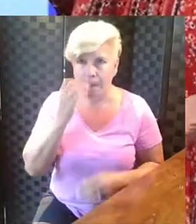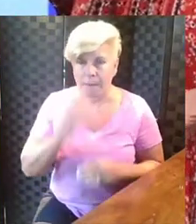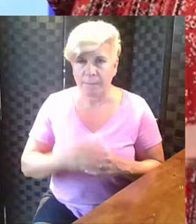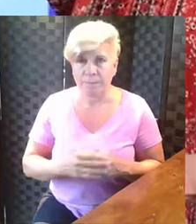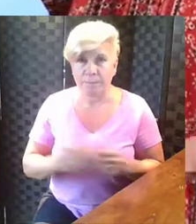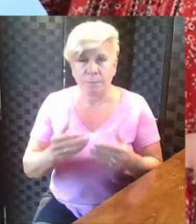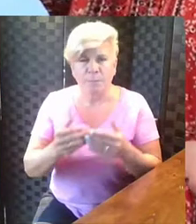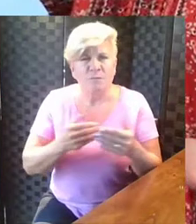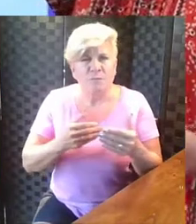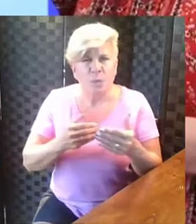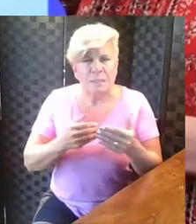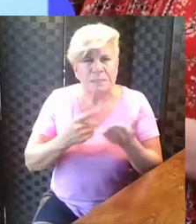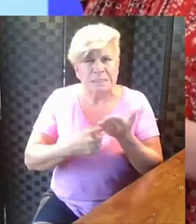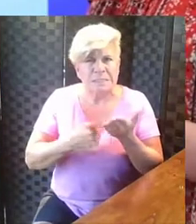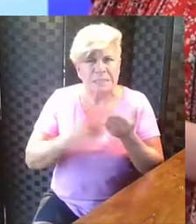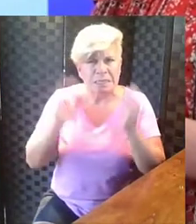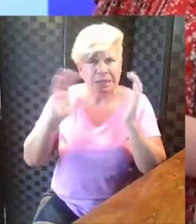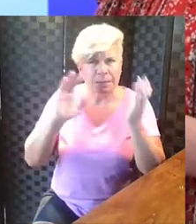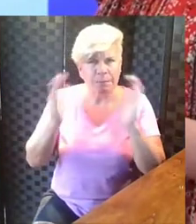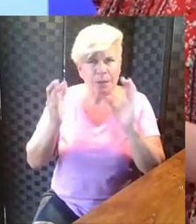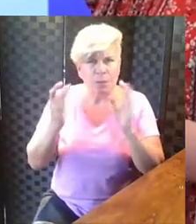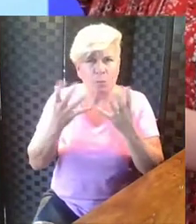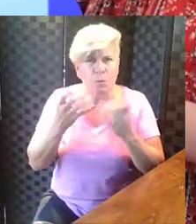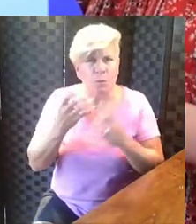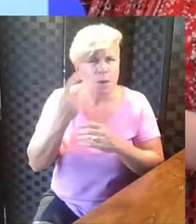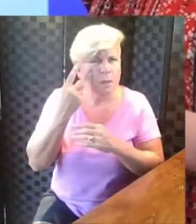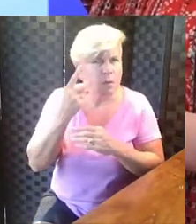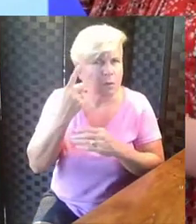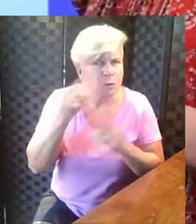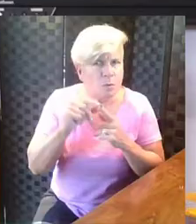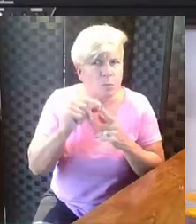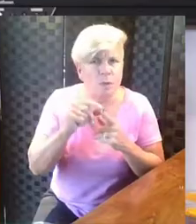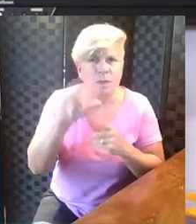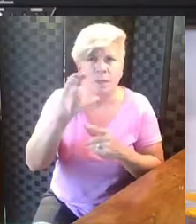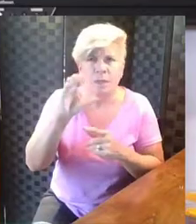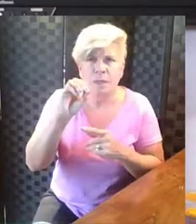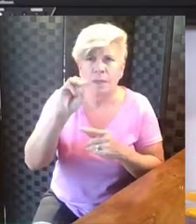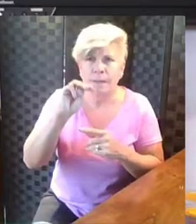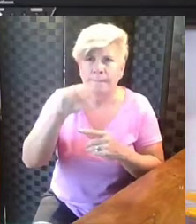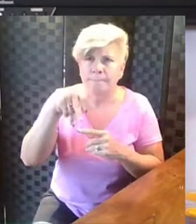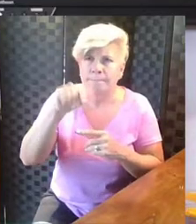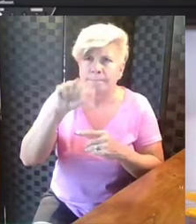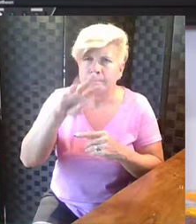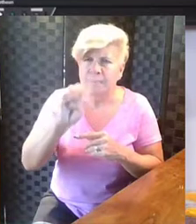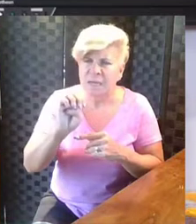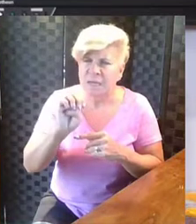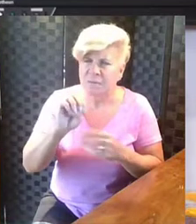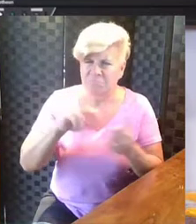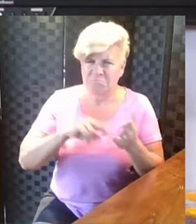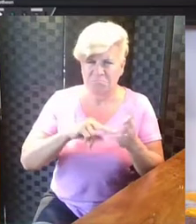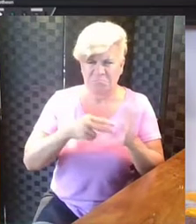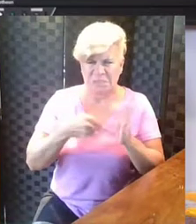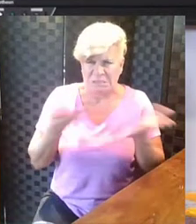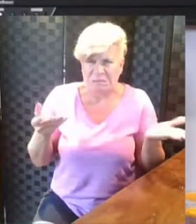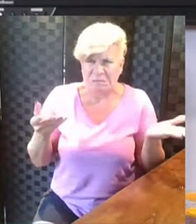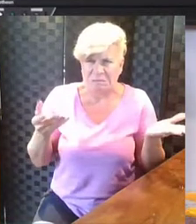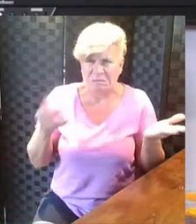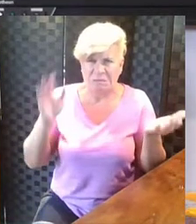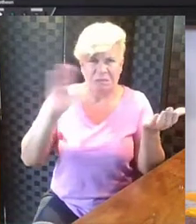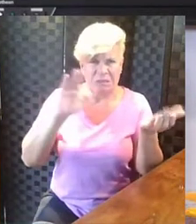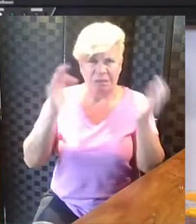talking about comparison problems, we want to talk about that word compare. What does it mean to compare something